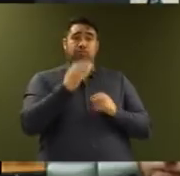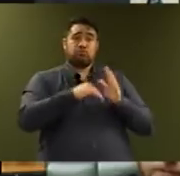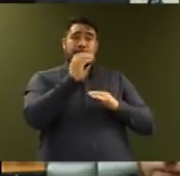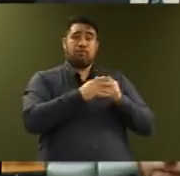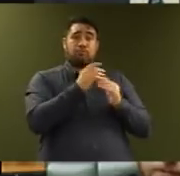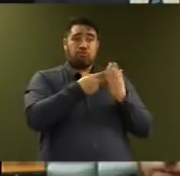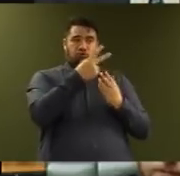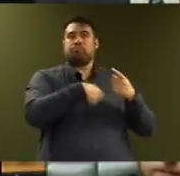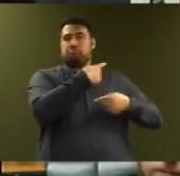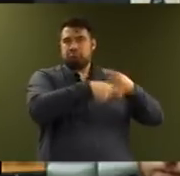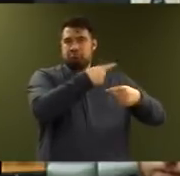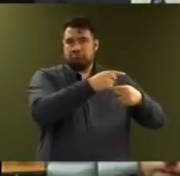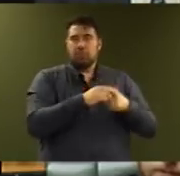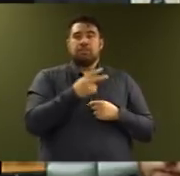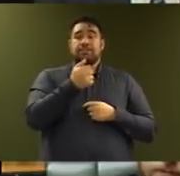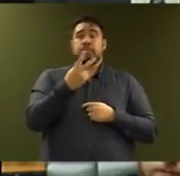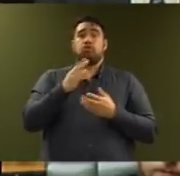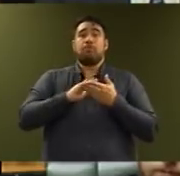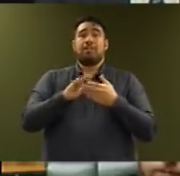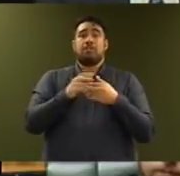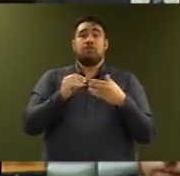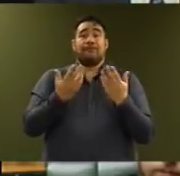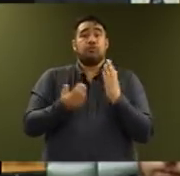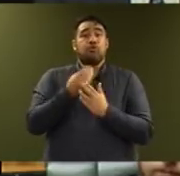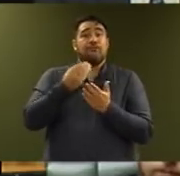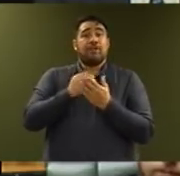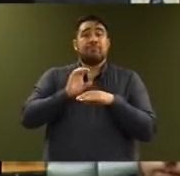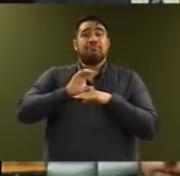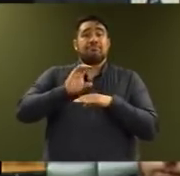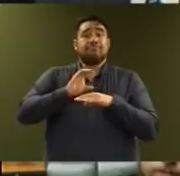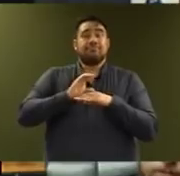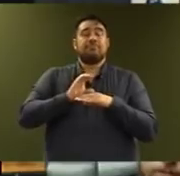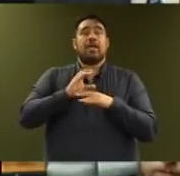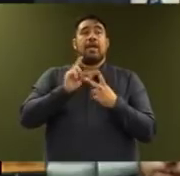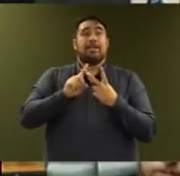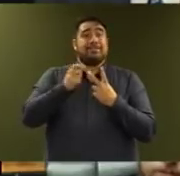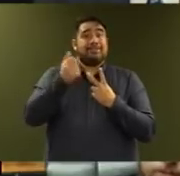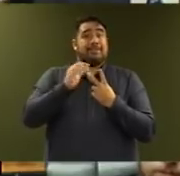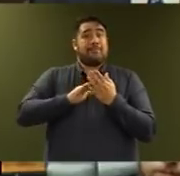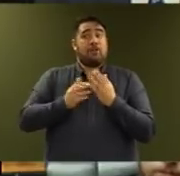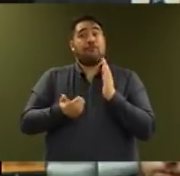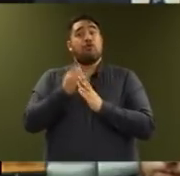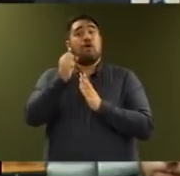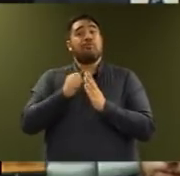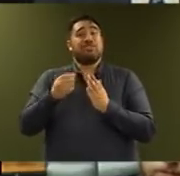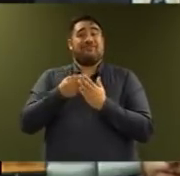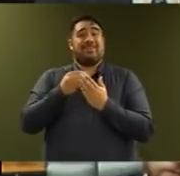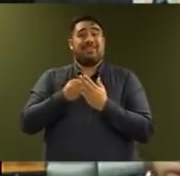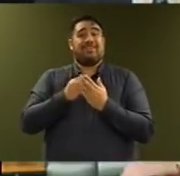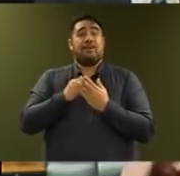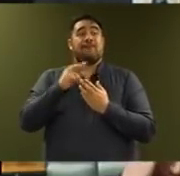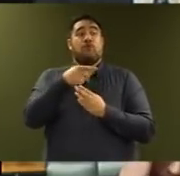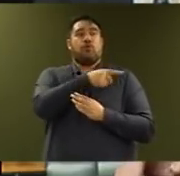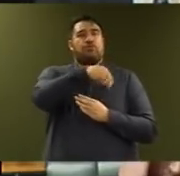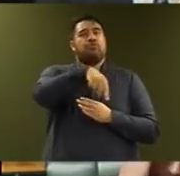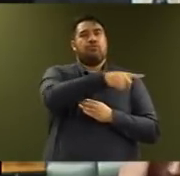2018 will contribute $62 million of new capital funding and more than $16 million of new operating funding for these